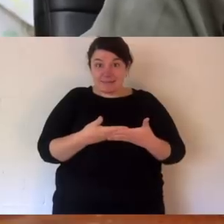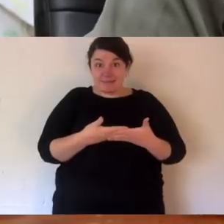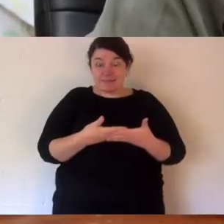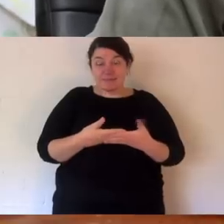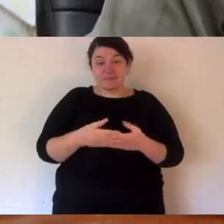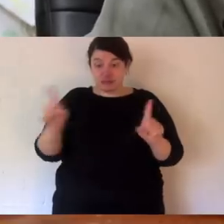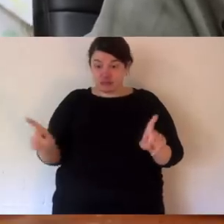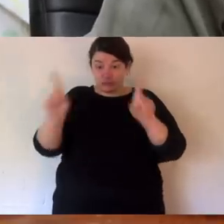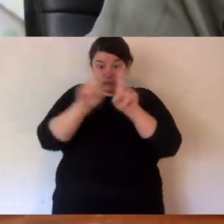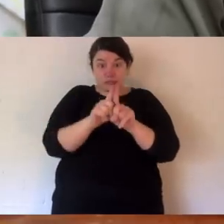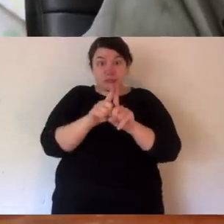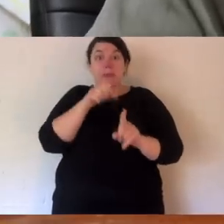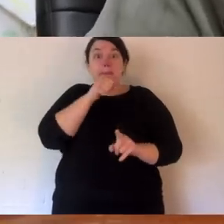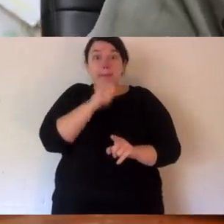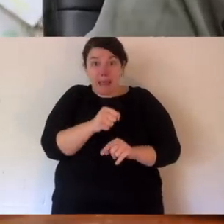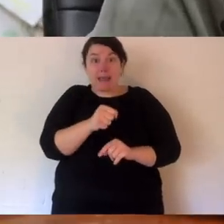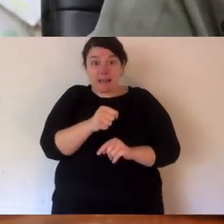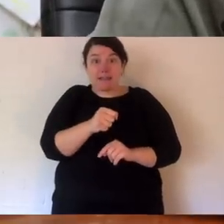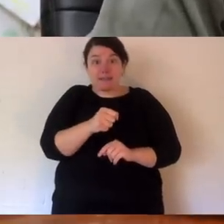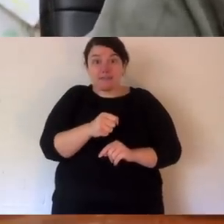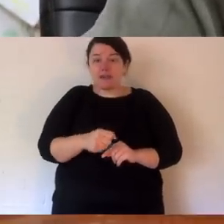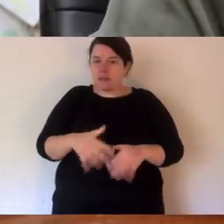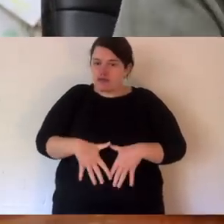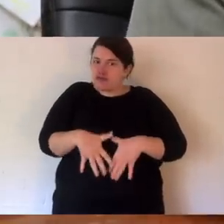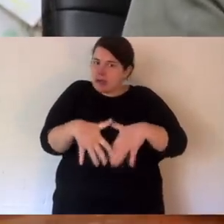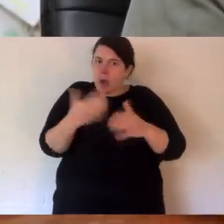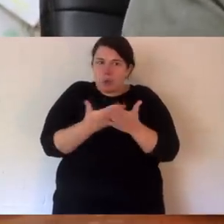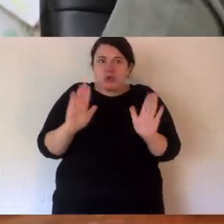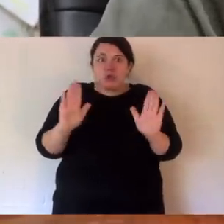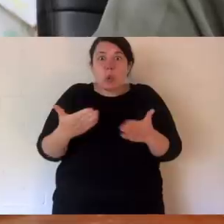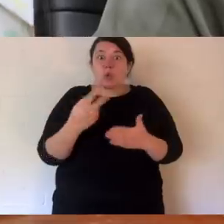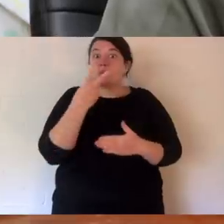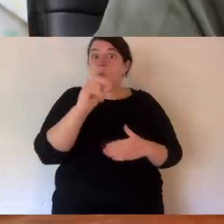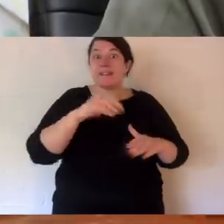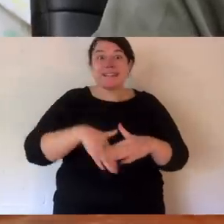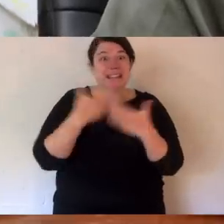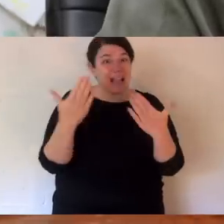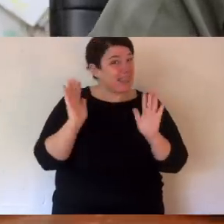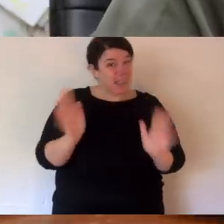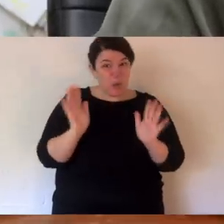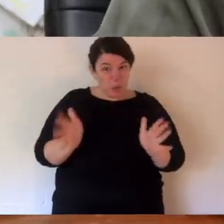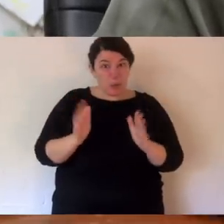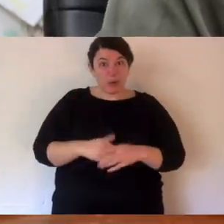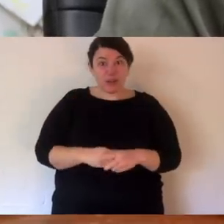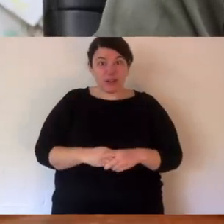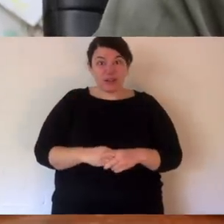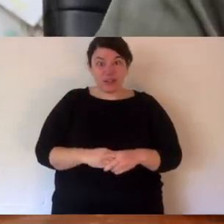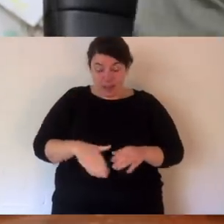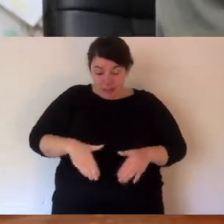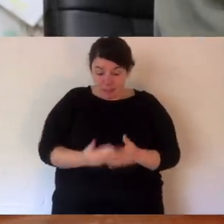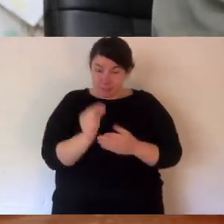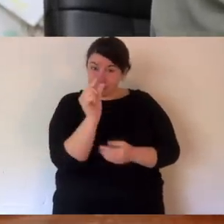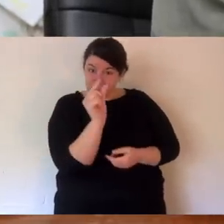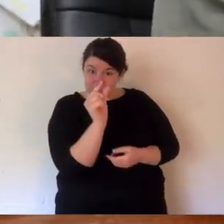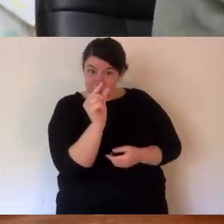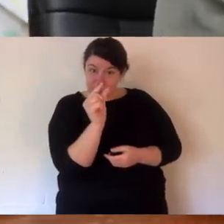when that happens, what will happen is she mates with the male. She's only pregnant for a really short time, like 20 days, really short. And she